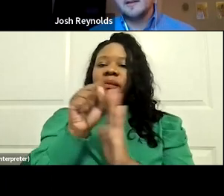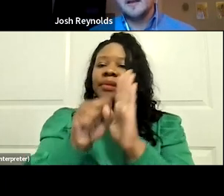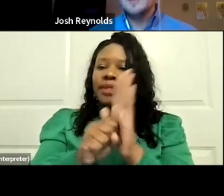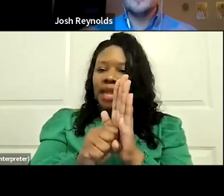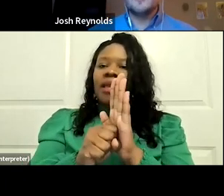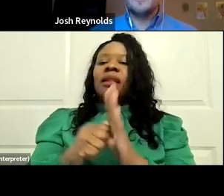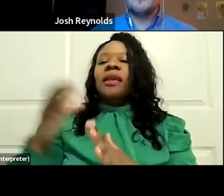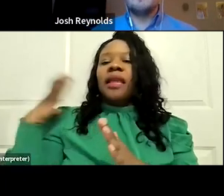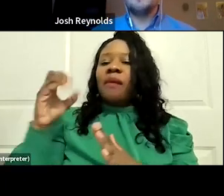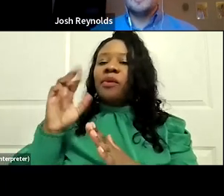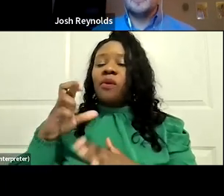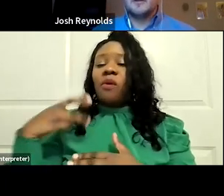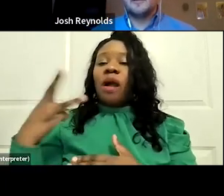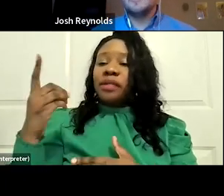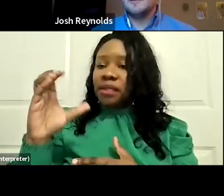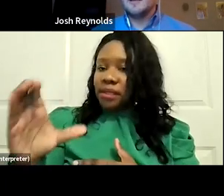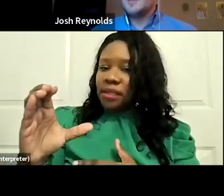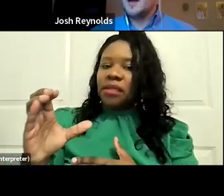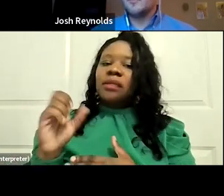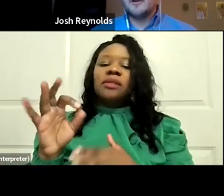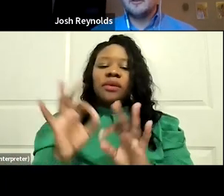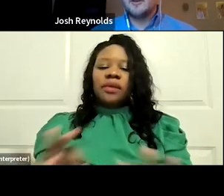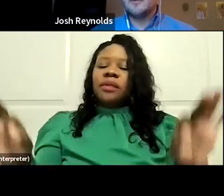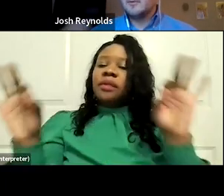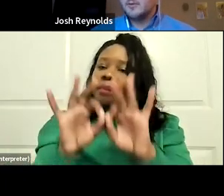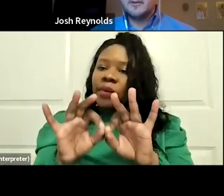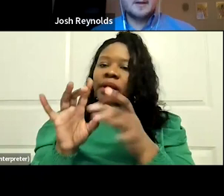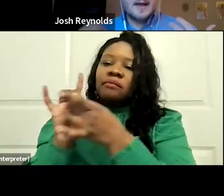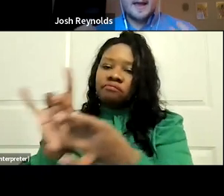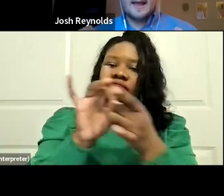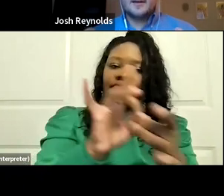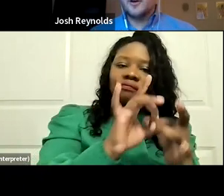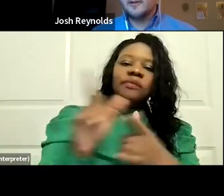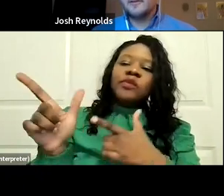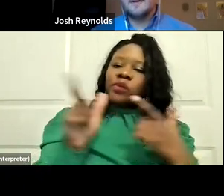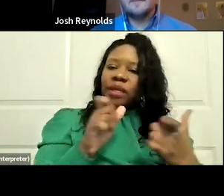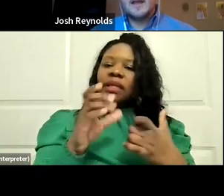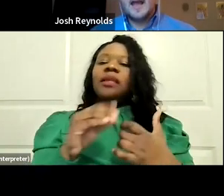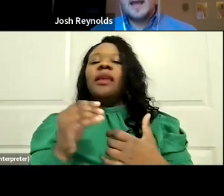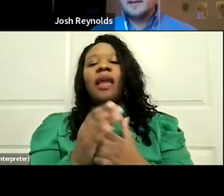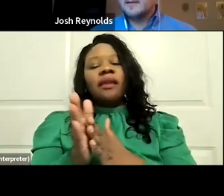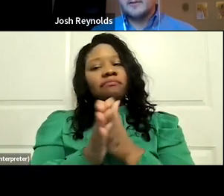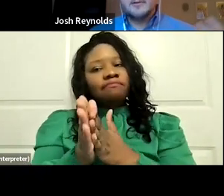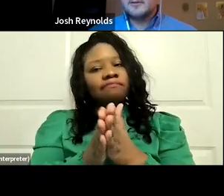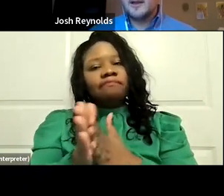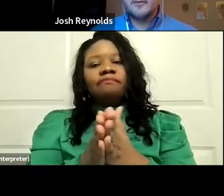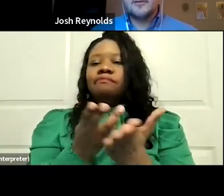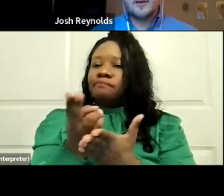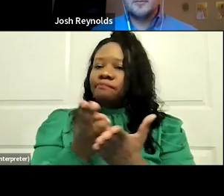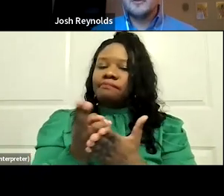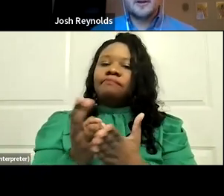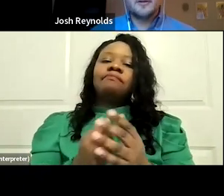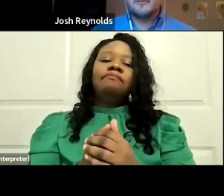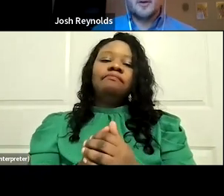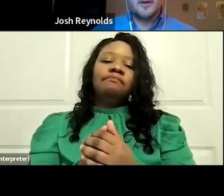Washington, D.C. So it's about building those authentic relationships quickly and earnestly. And lastly, sign up